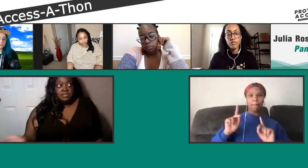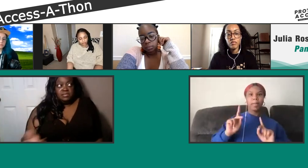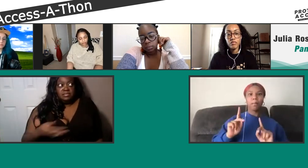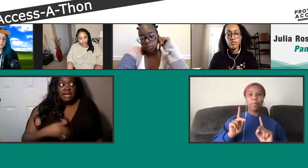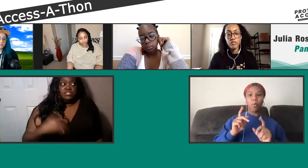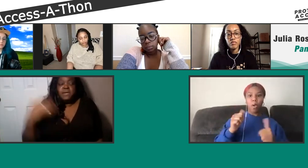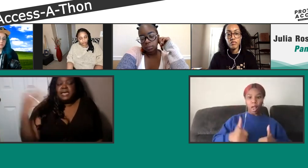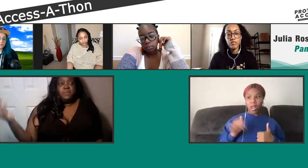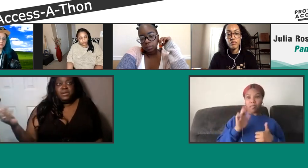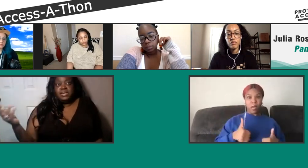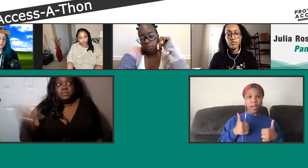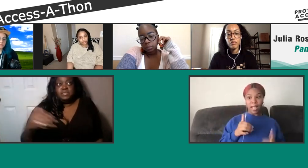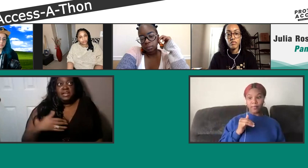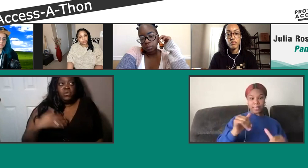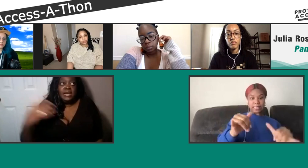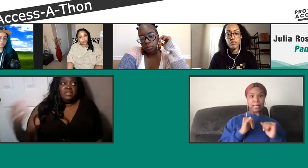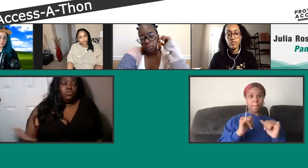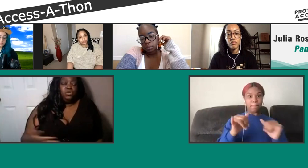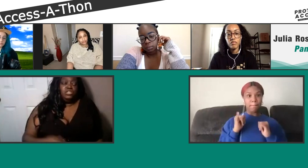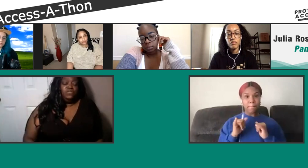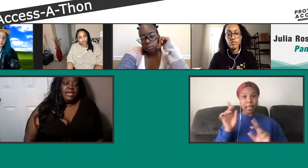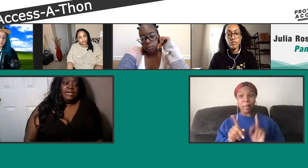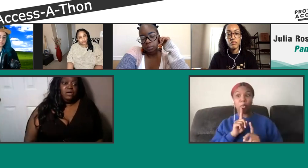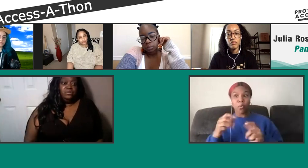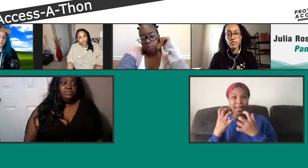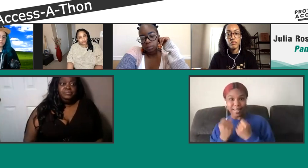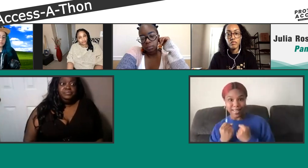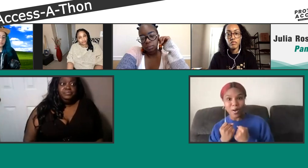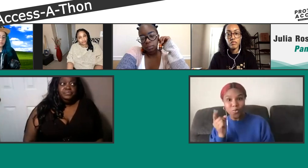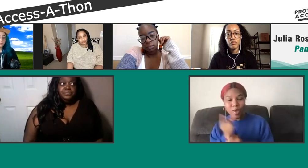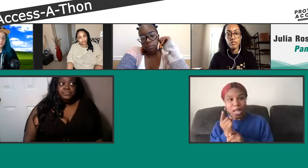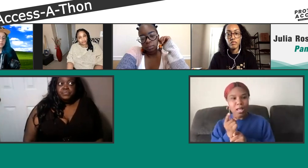because that was my experience. But then going out into the world, you find out